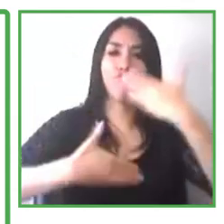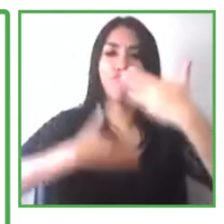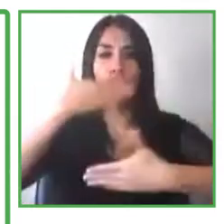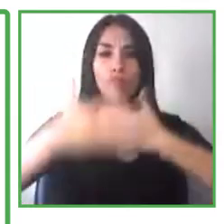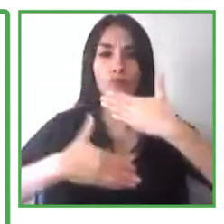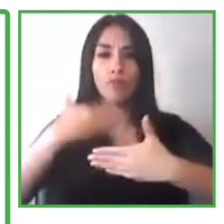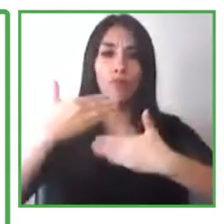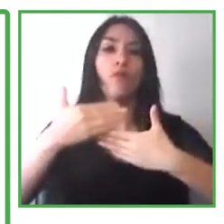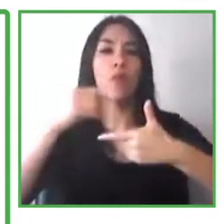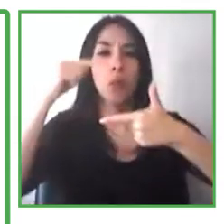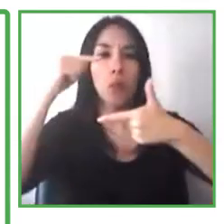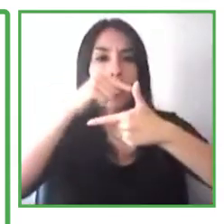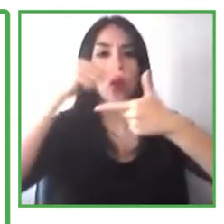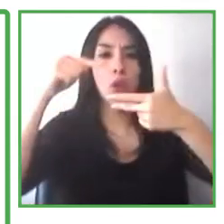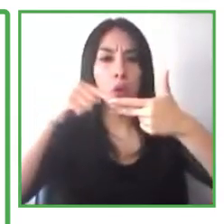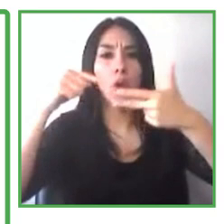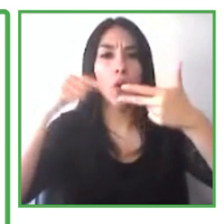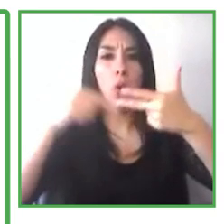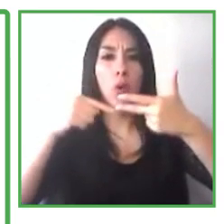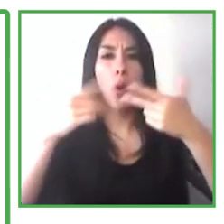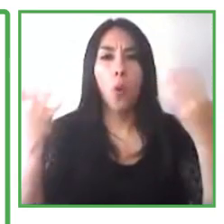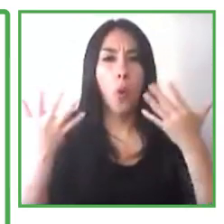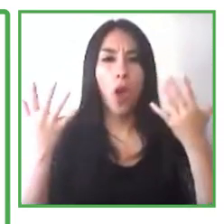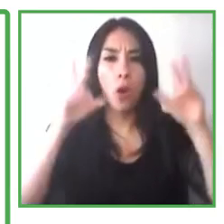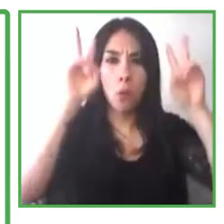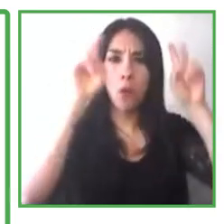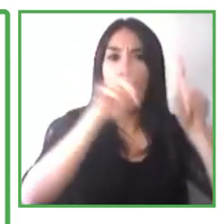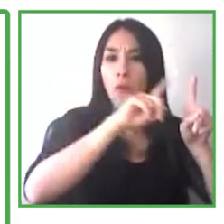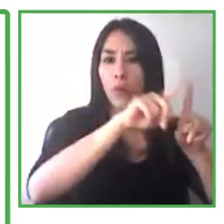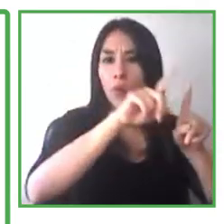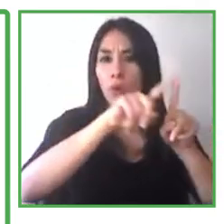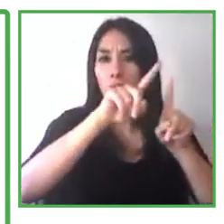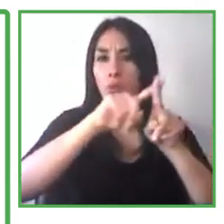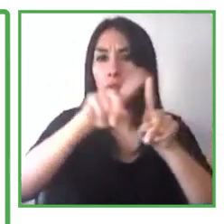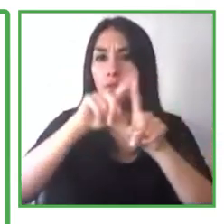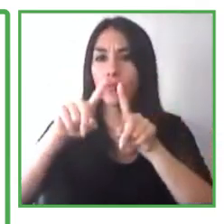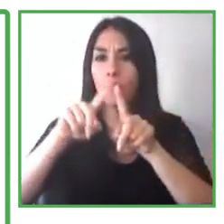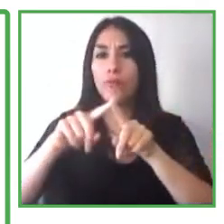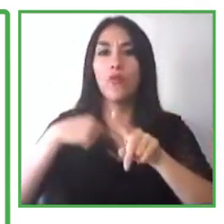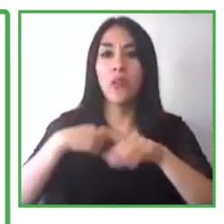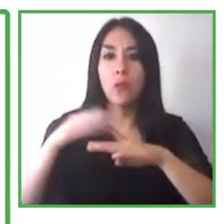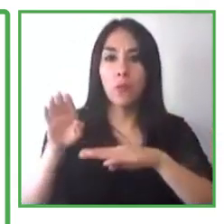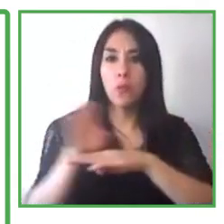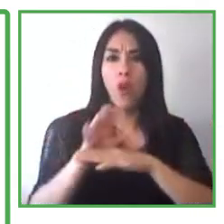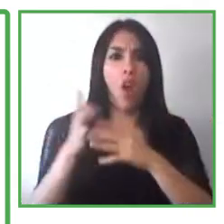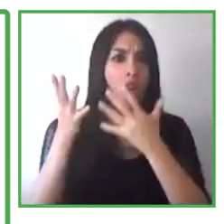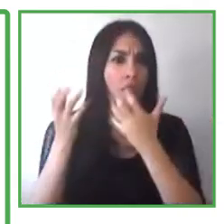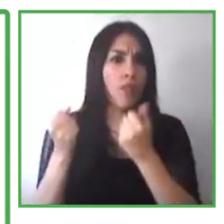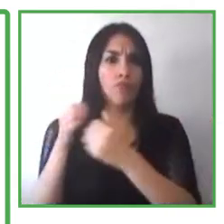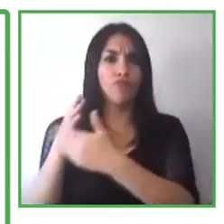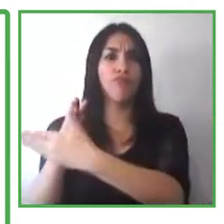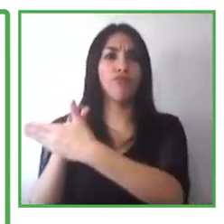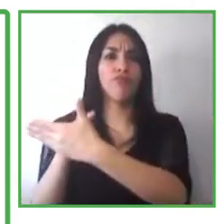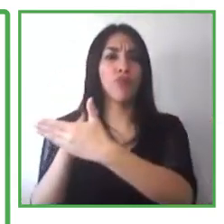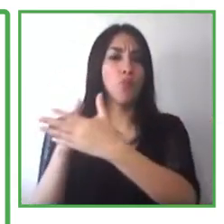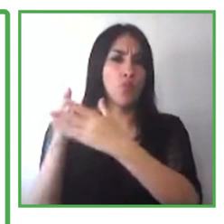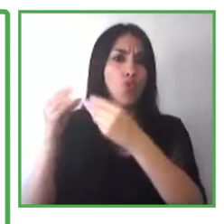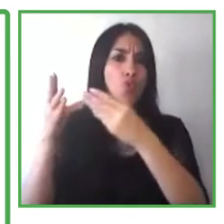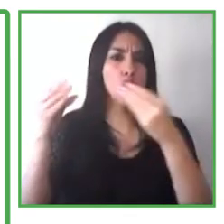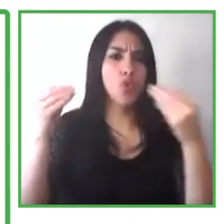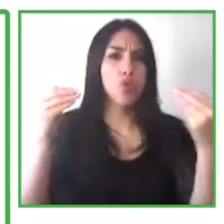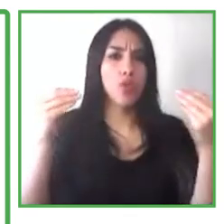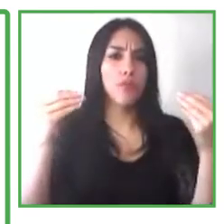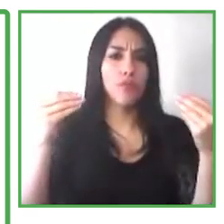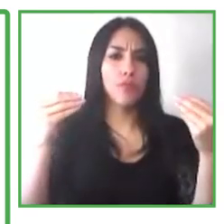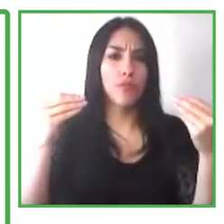don't even know about. And you don't often find these barriers until you actually try to hire people and you realize that there are barriers. There